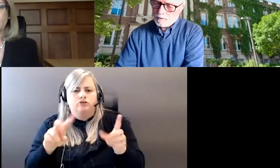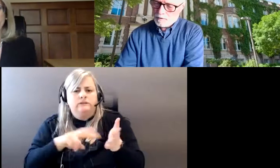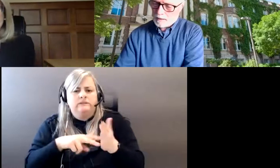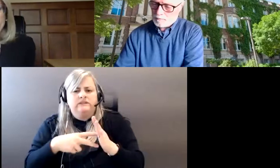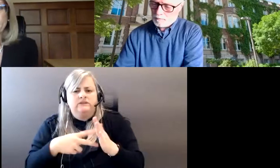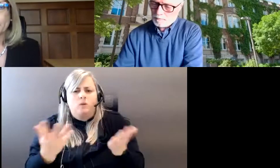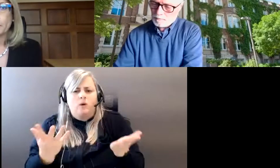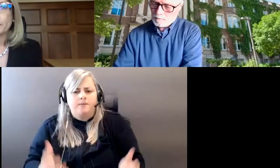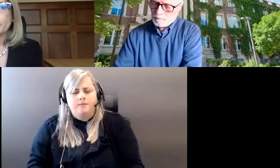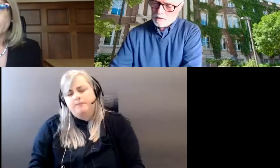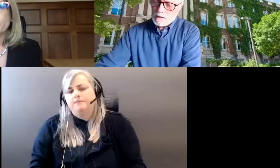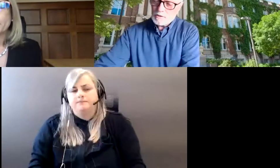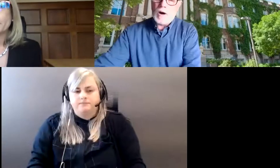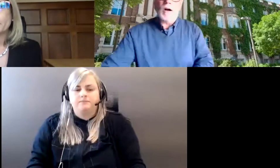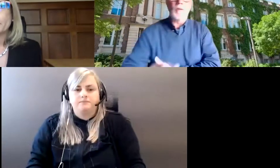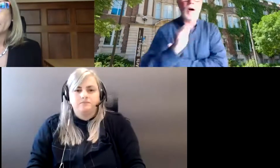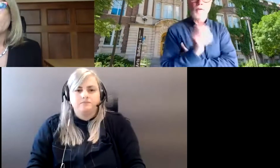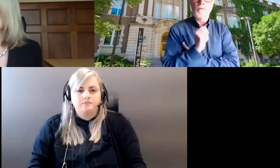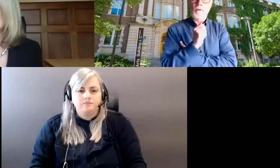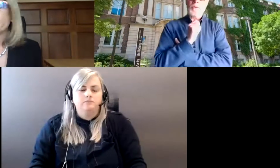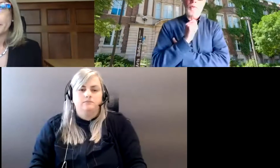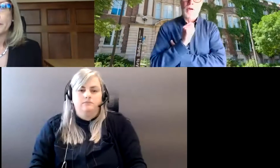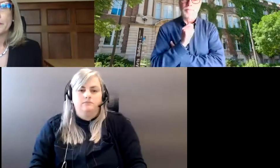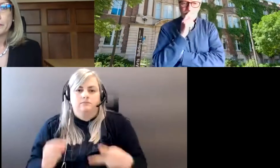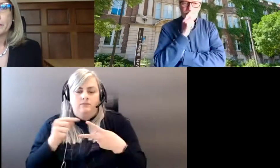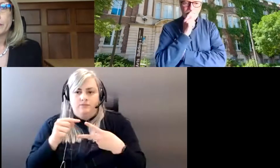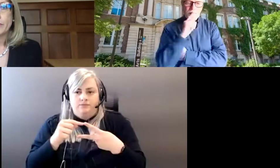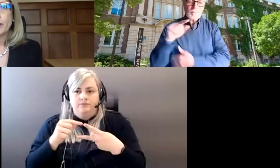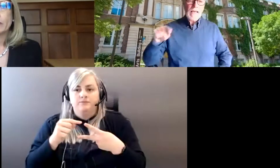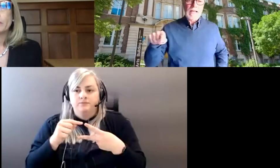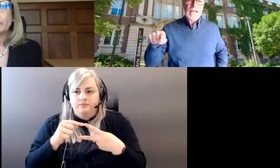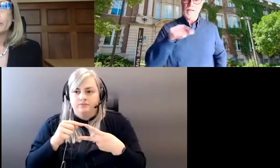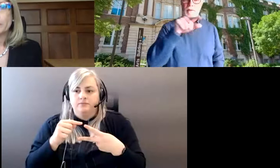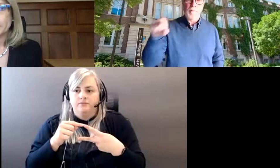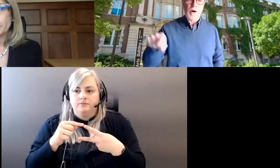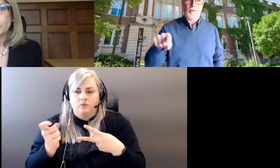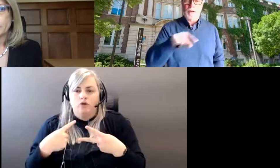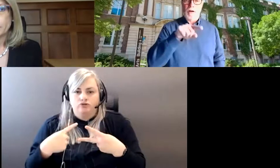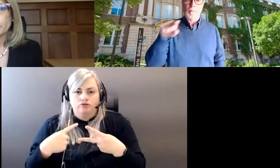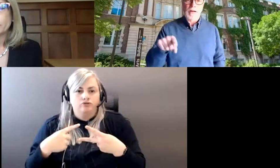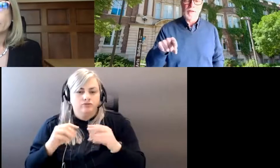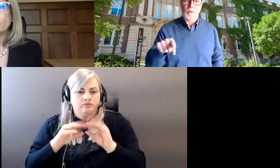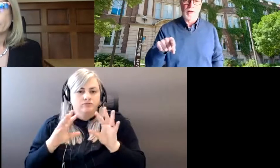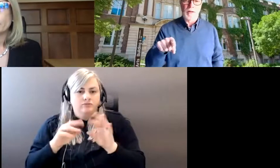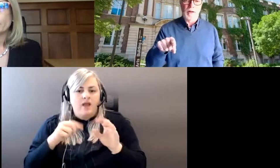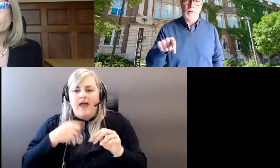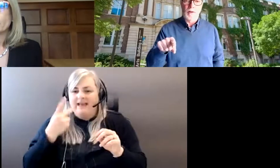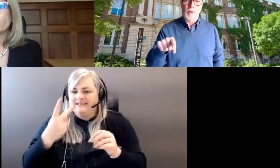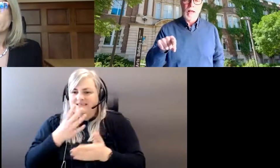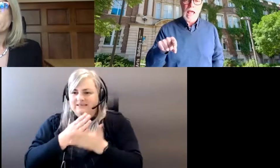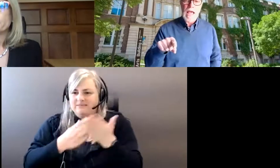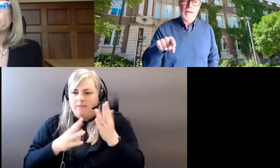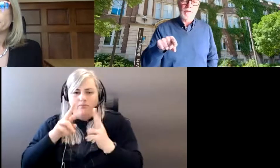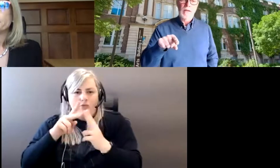Okay. So on, on the first one, and I see some of the partners on, on my screen here